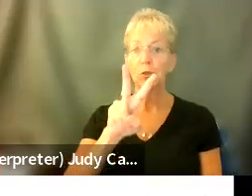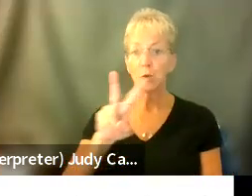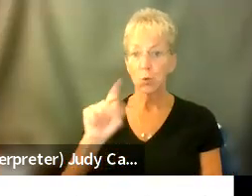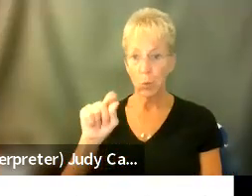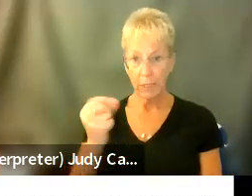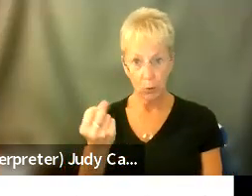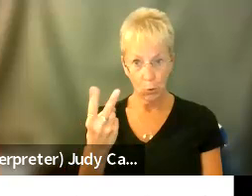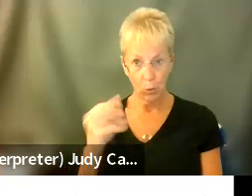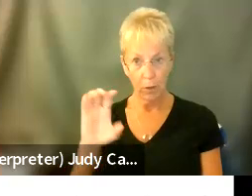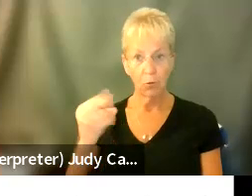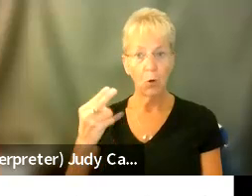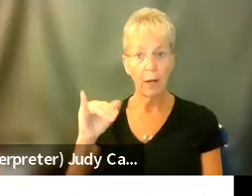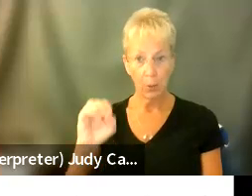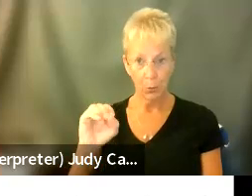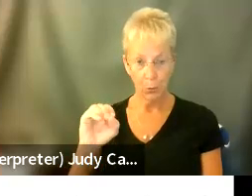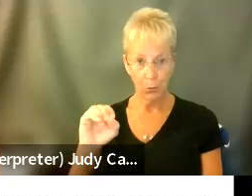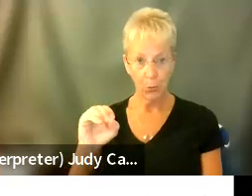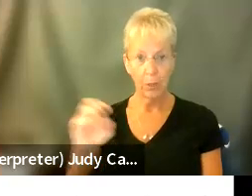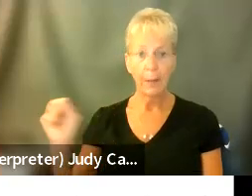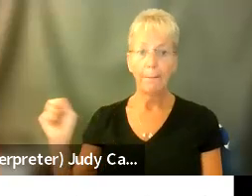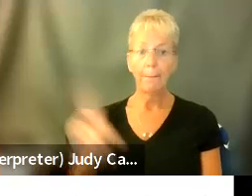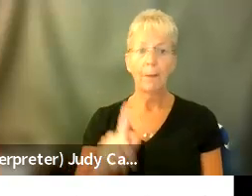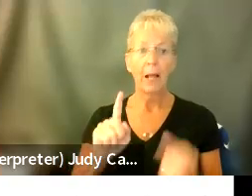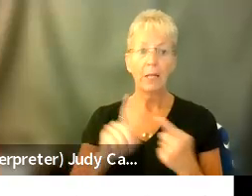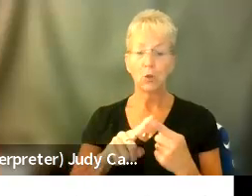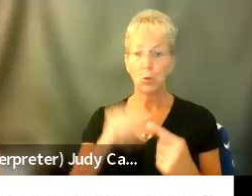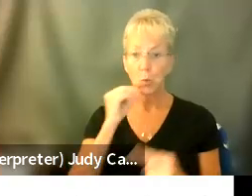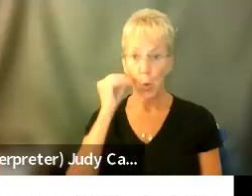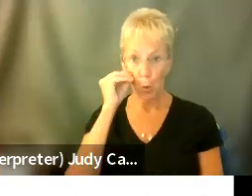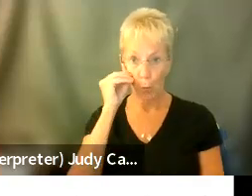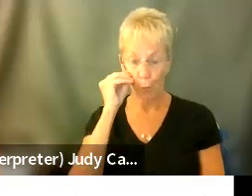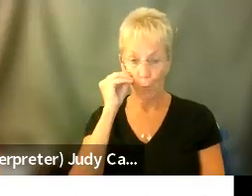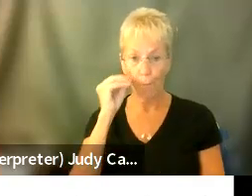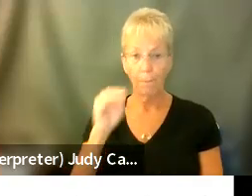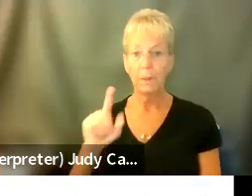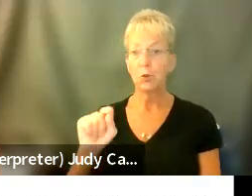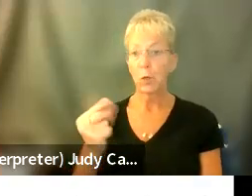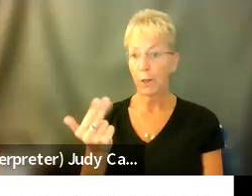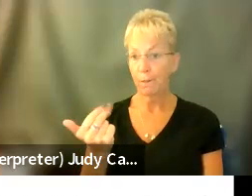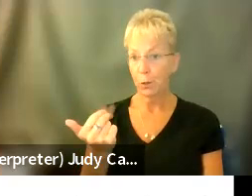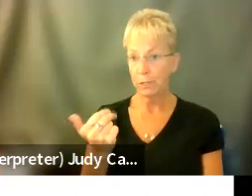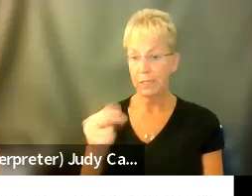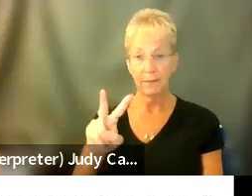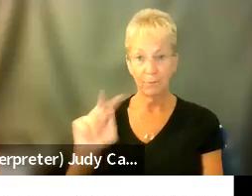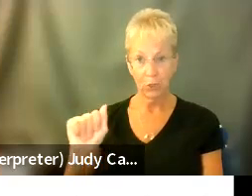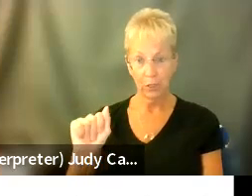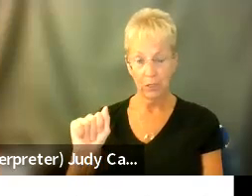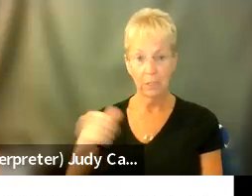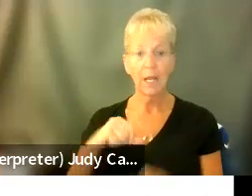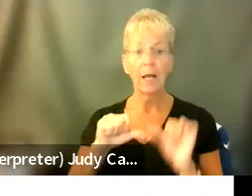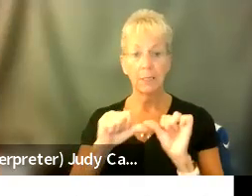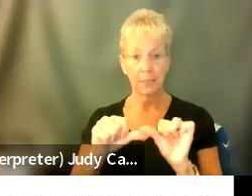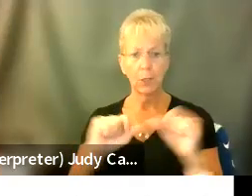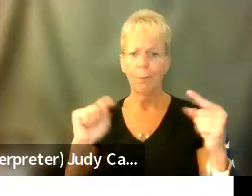Ohio. When I was returned to Cinder, um, in 2013 in Virginia, I continued to have